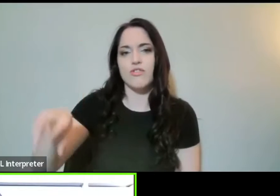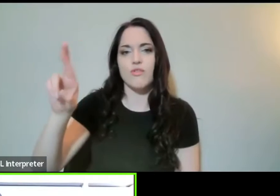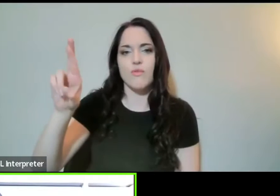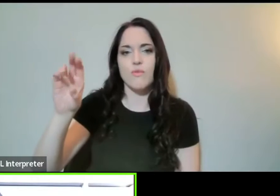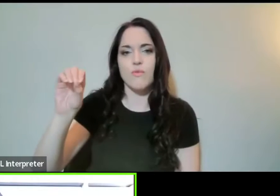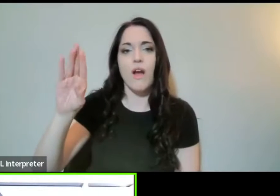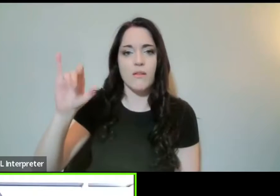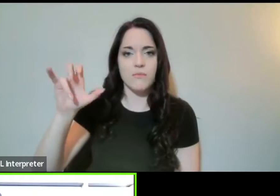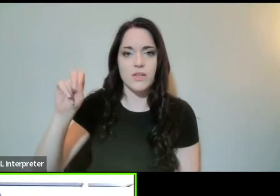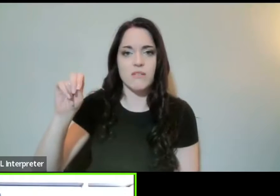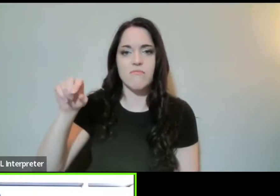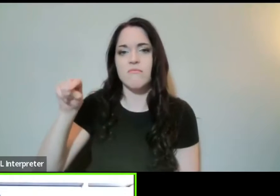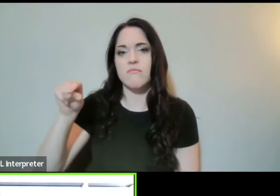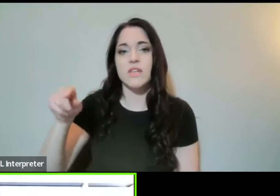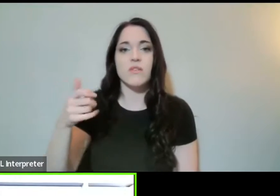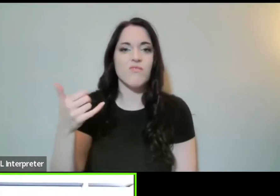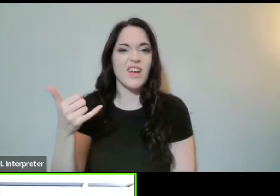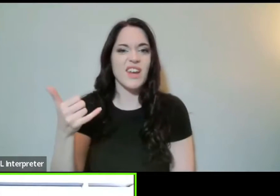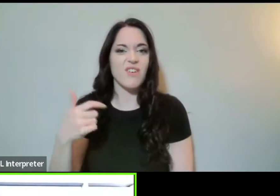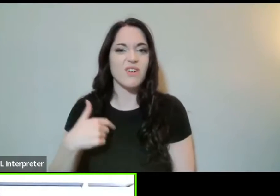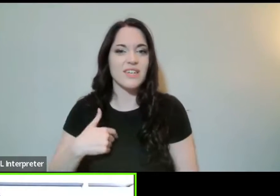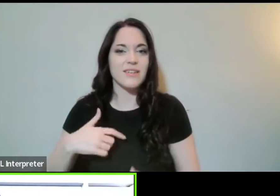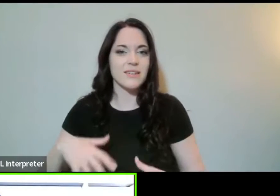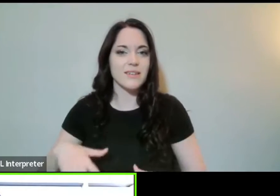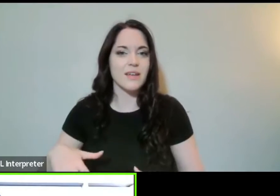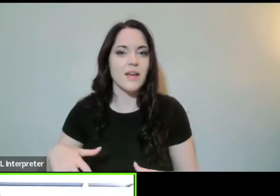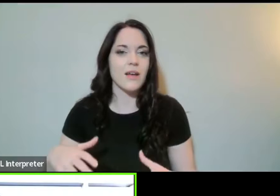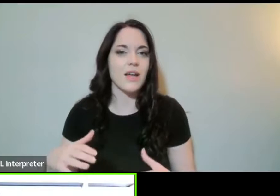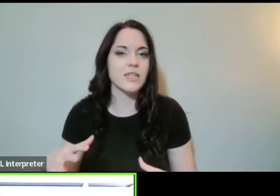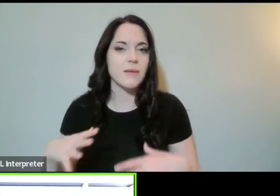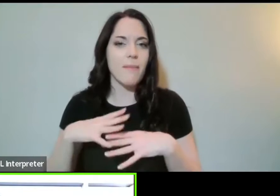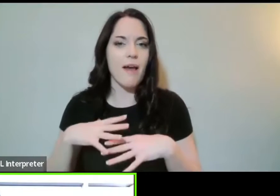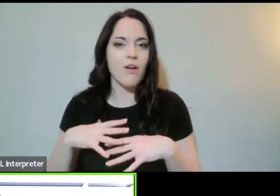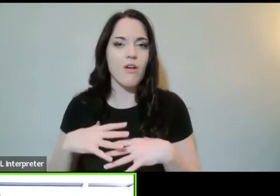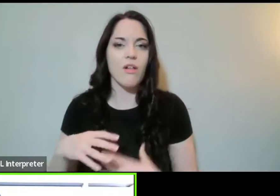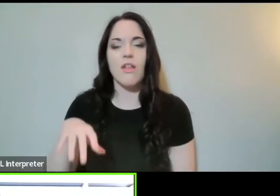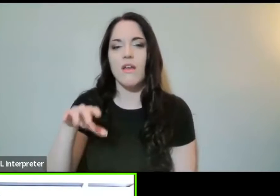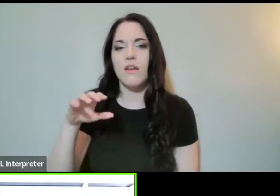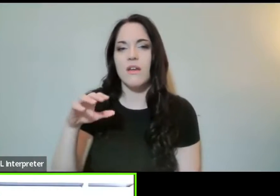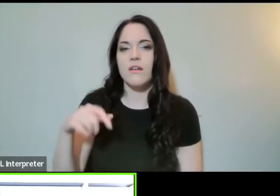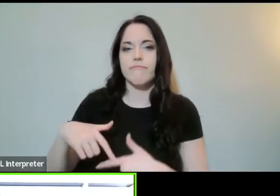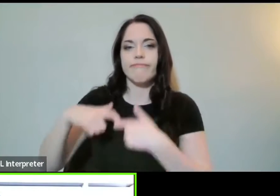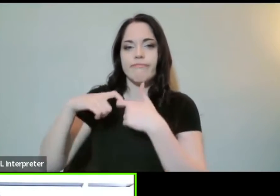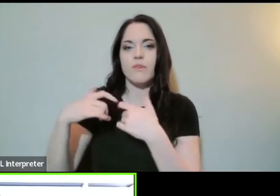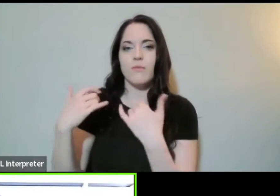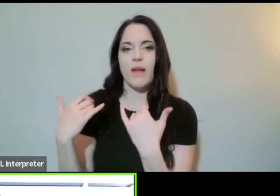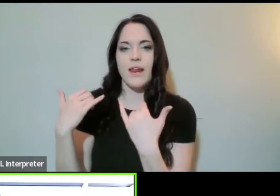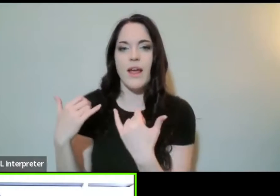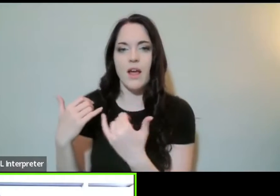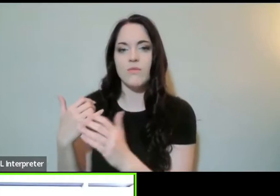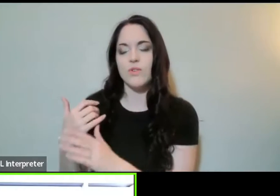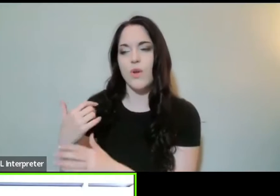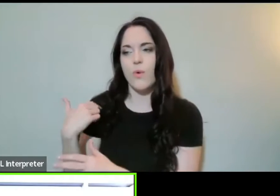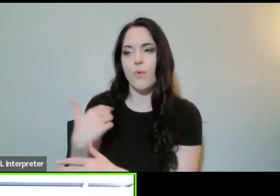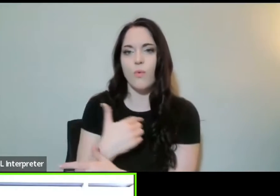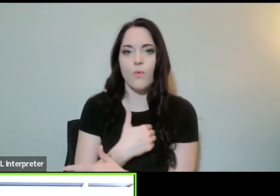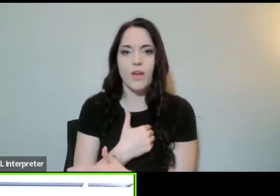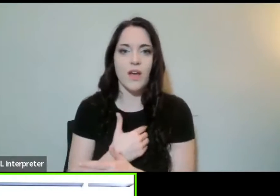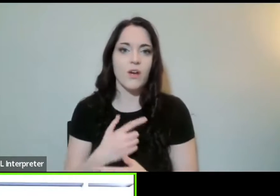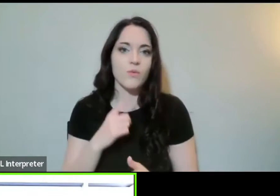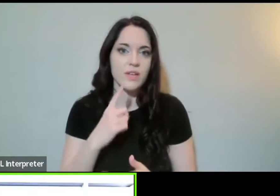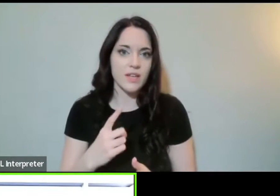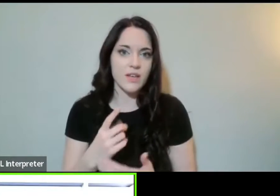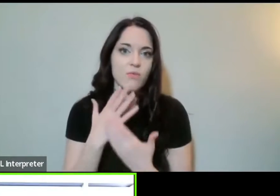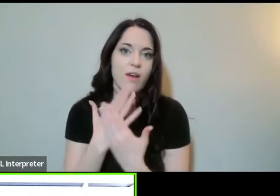praying for him and for that time to be fruitful. And we're so grateful for the many writings that we can enjoy while he's on sabbatical